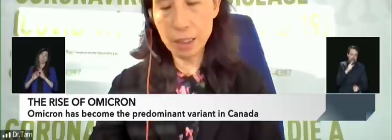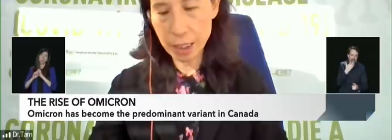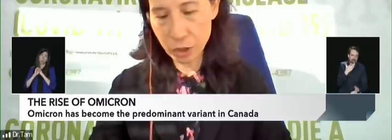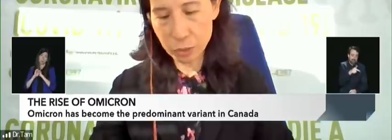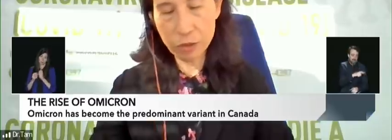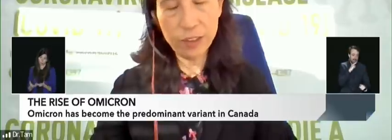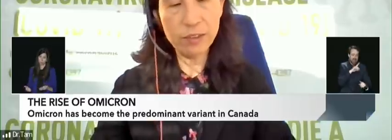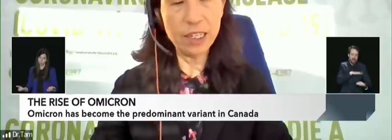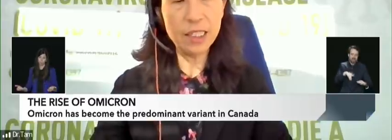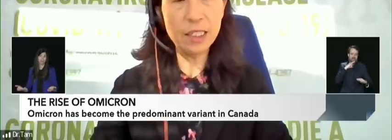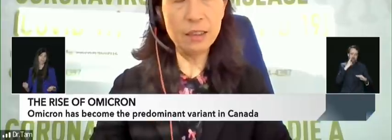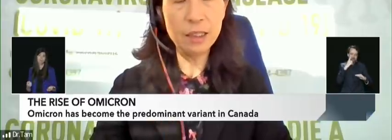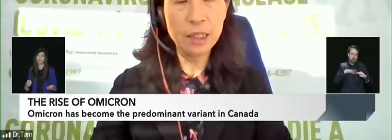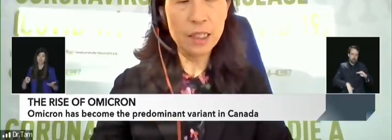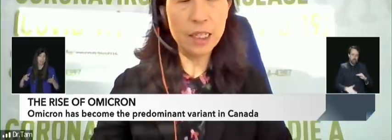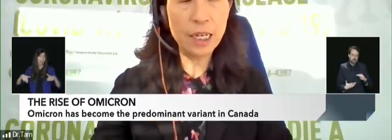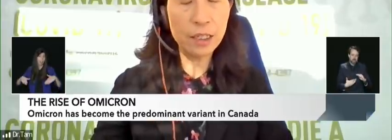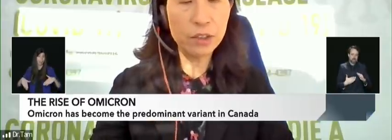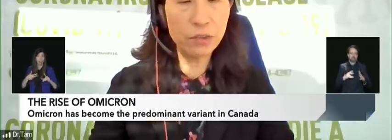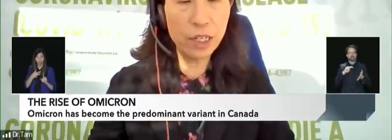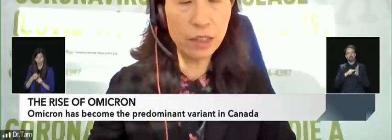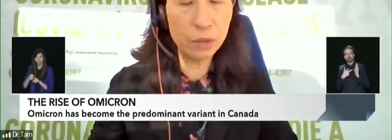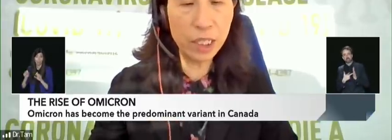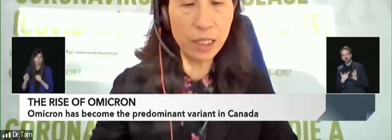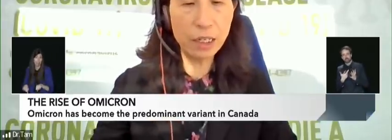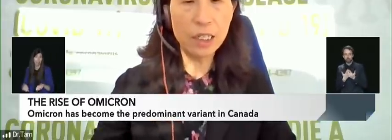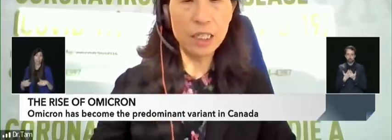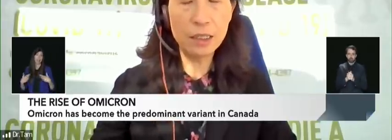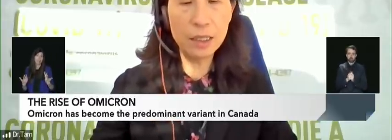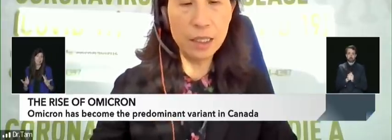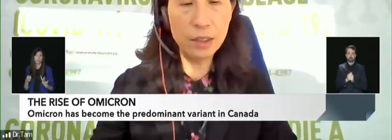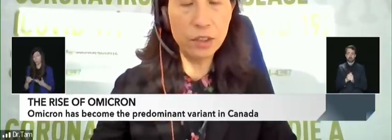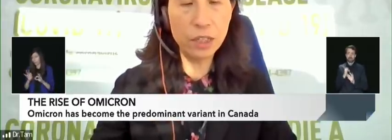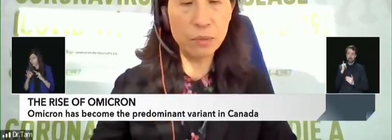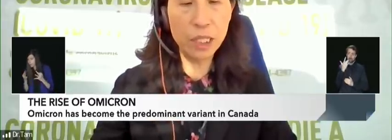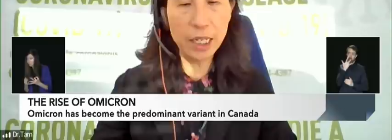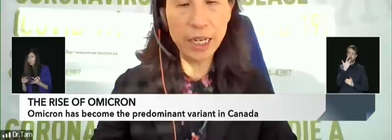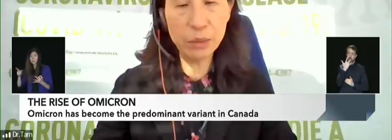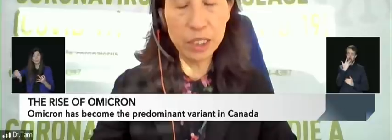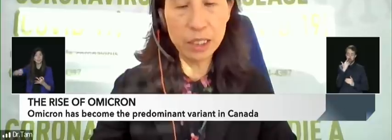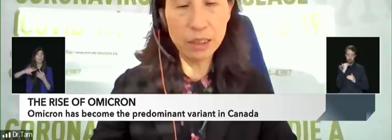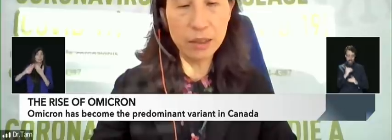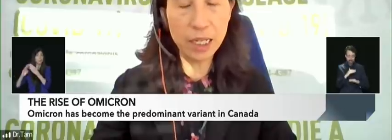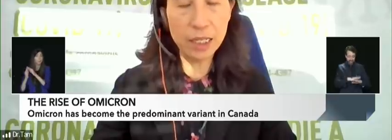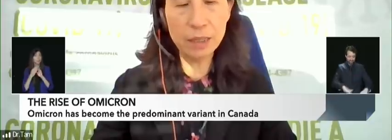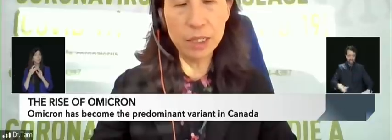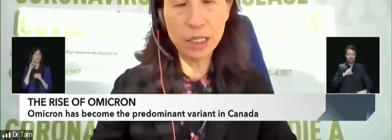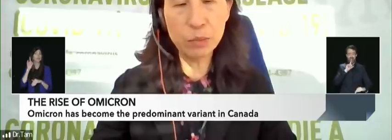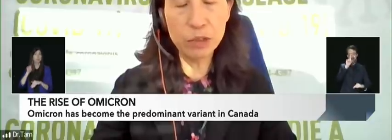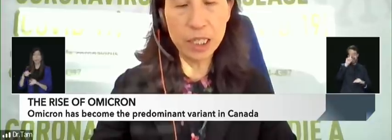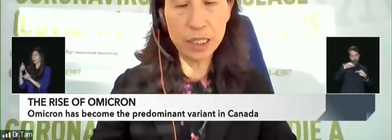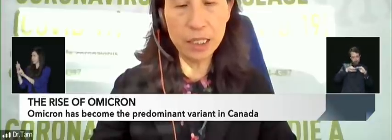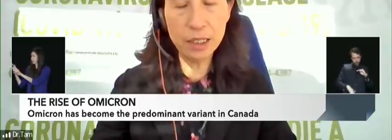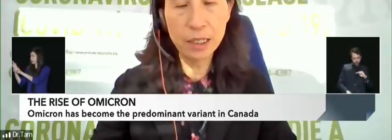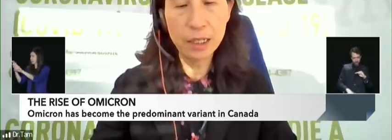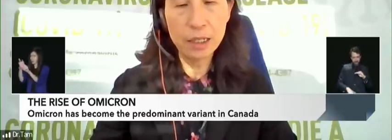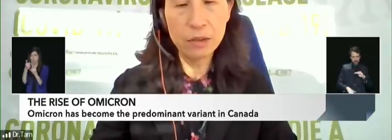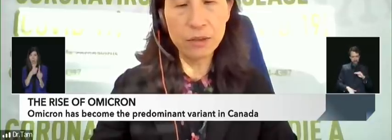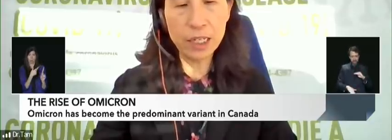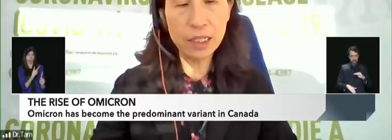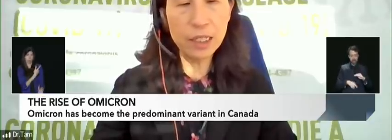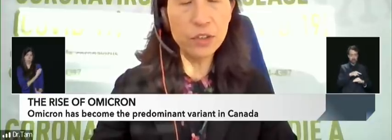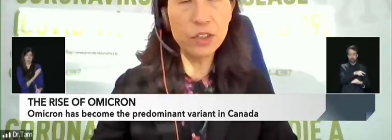they're not eligible for vaccines. The adults around them and the guardians need to up the game in terms of getting themselves protected